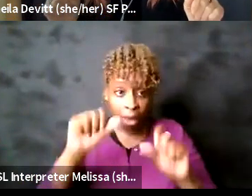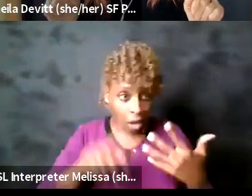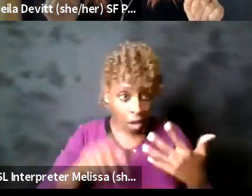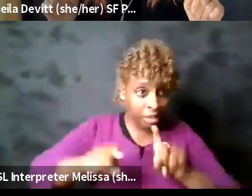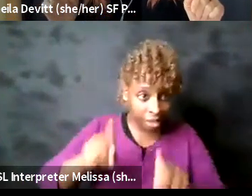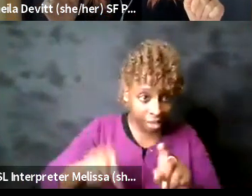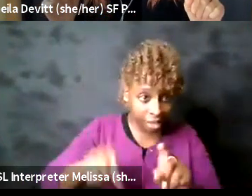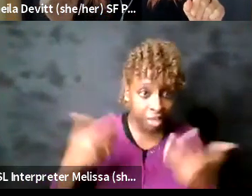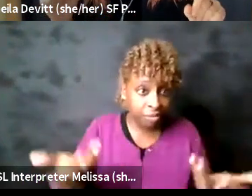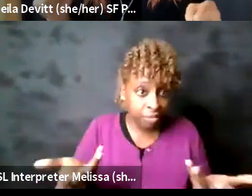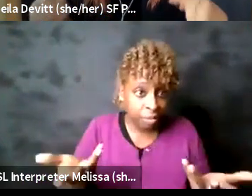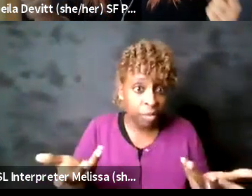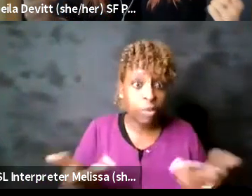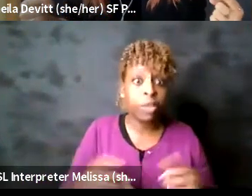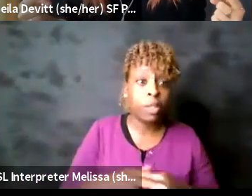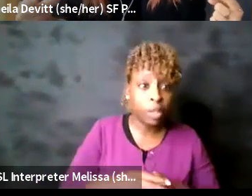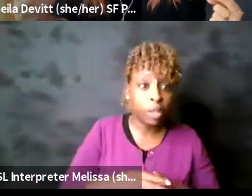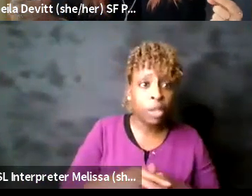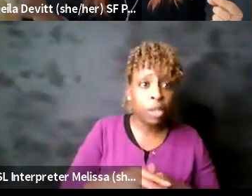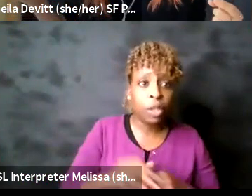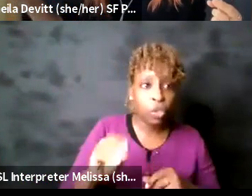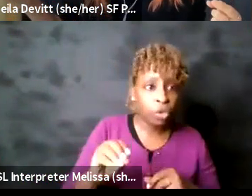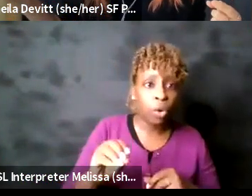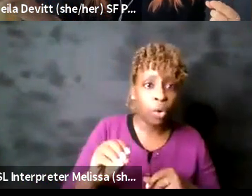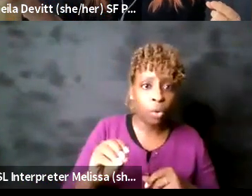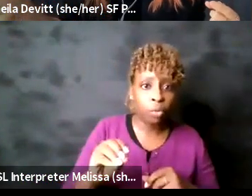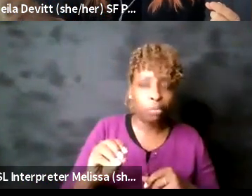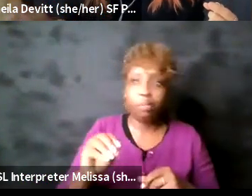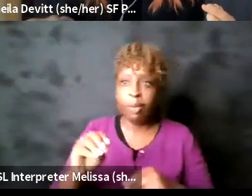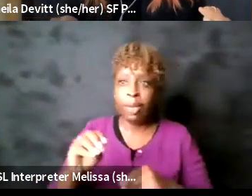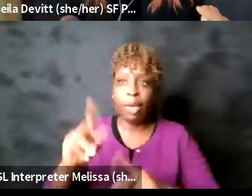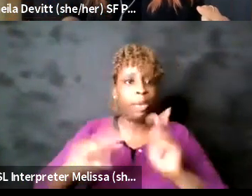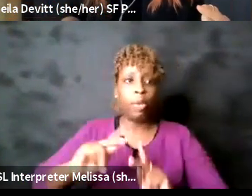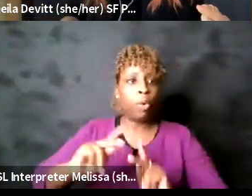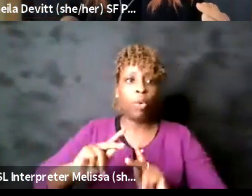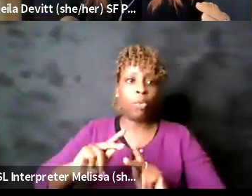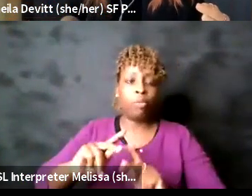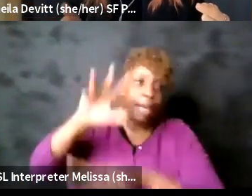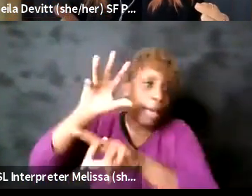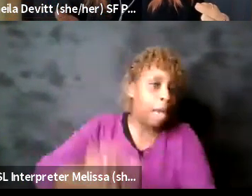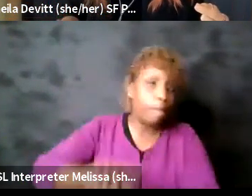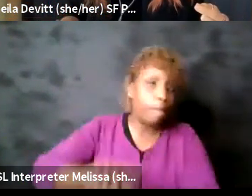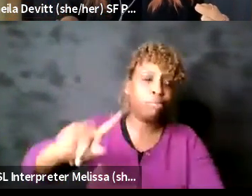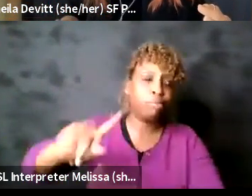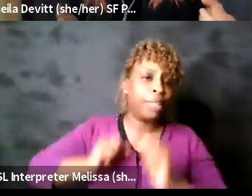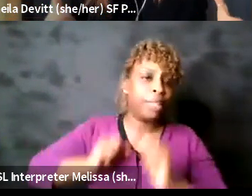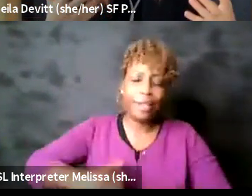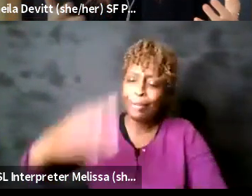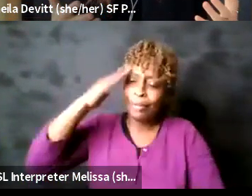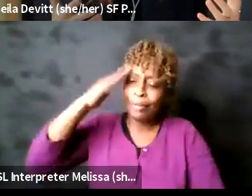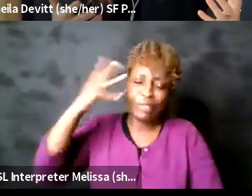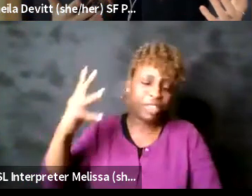that regular theater goers already know and already feel like they're very uh familiar with